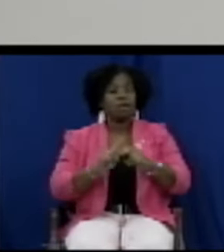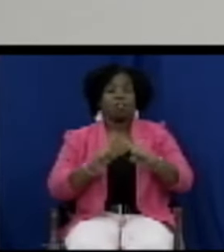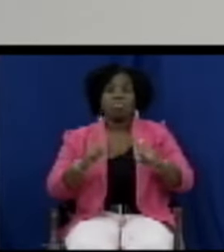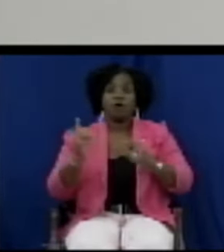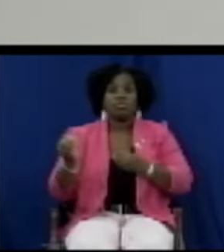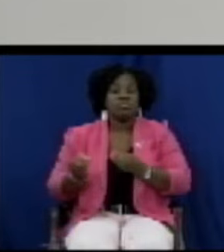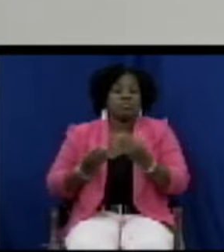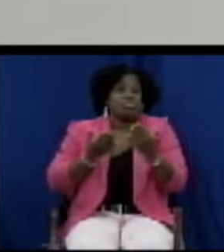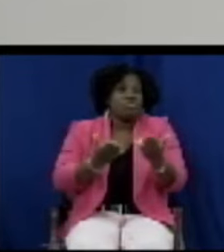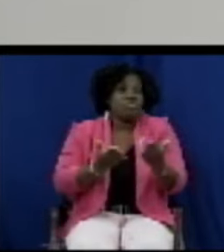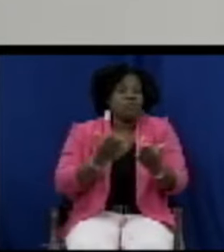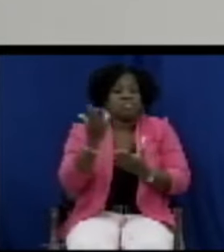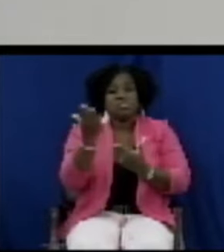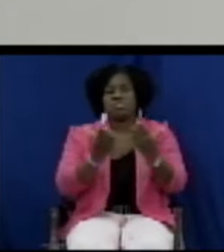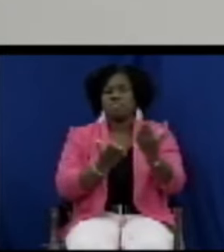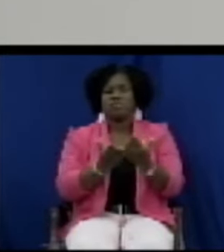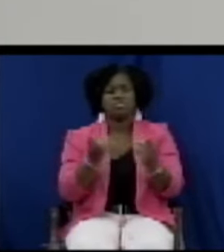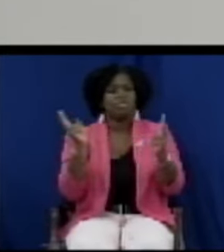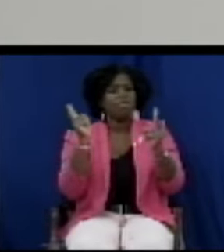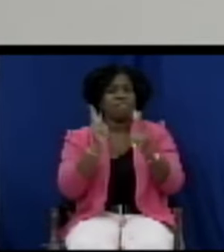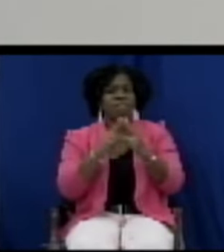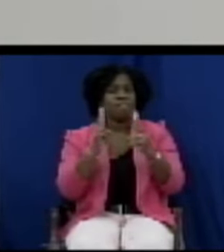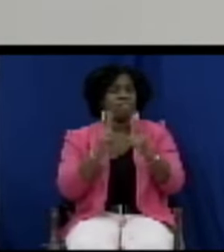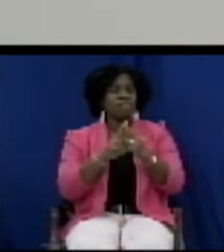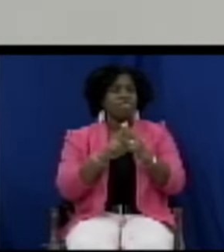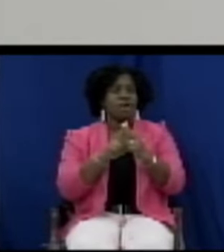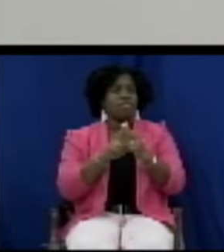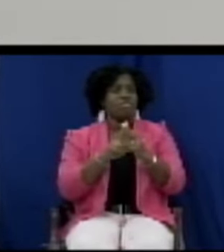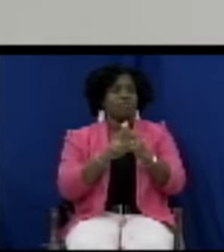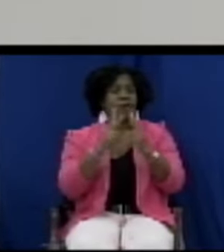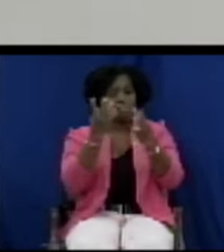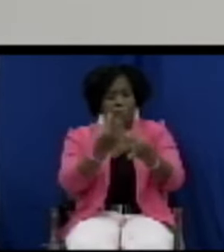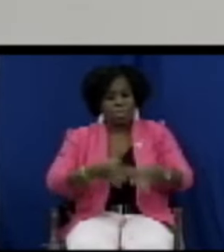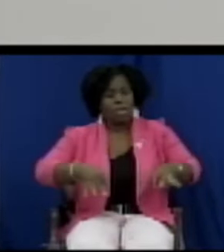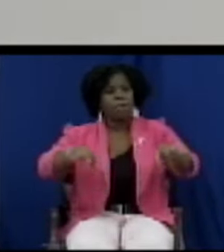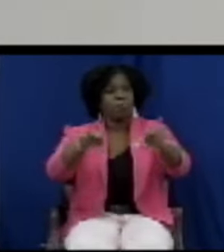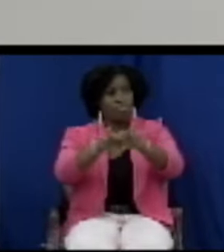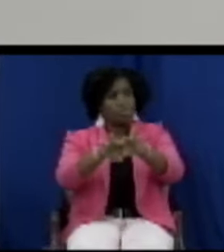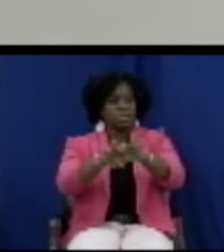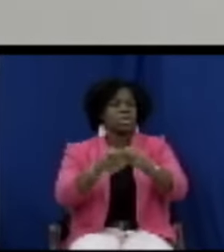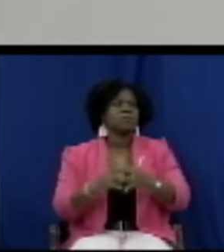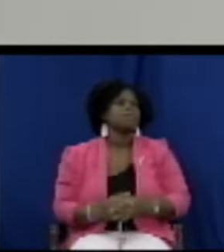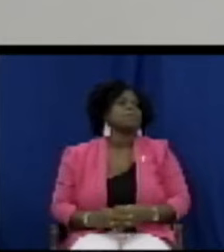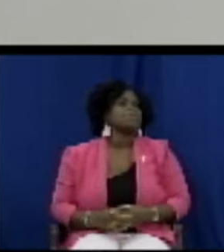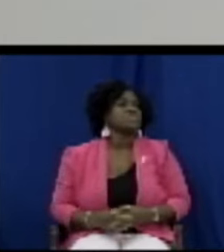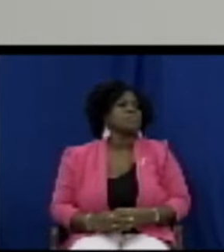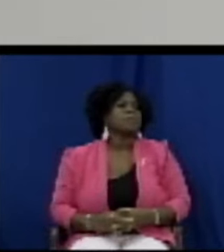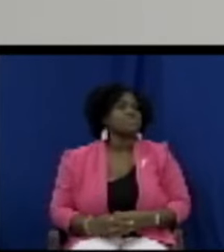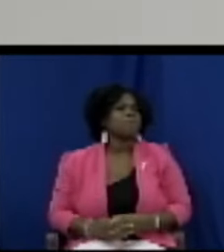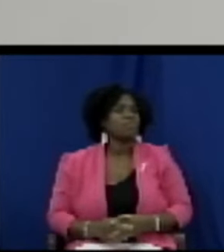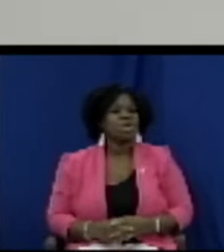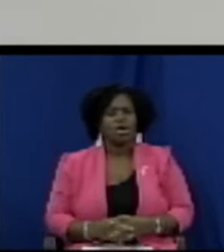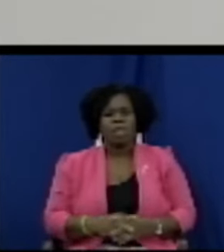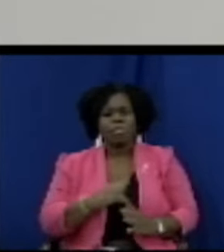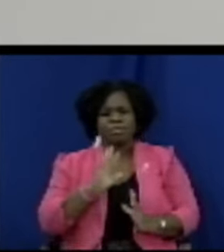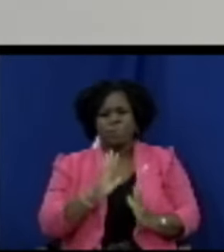also very very important I'm a little bit intrigued though because when we speak about services